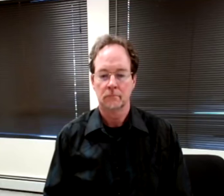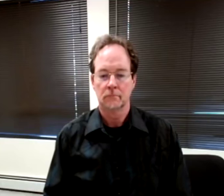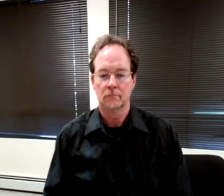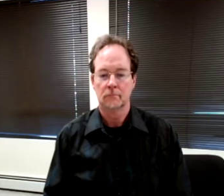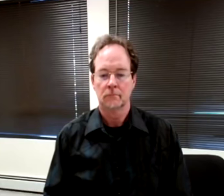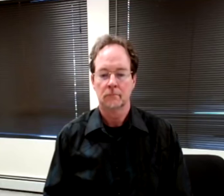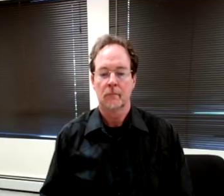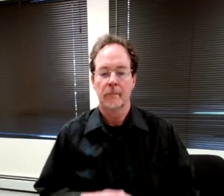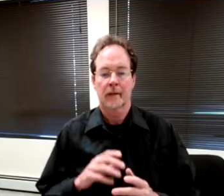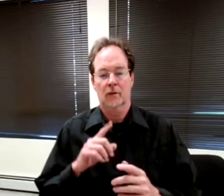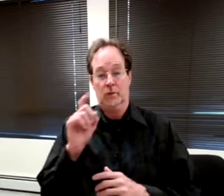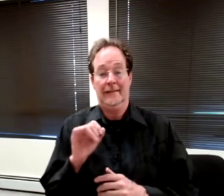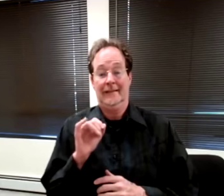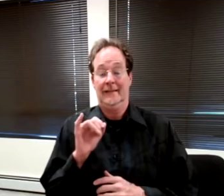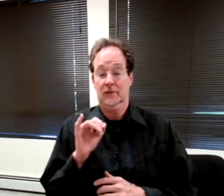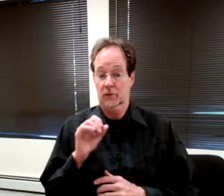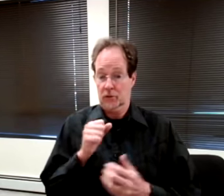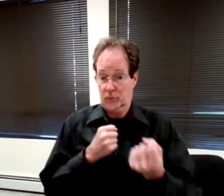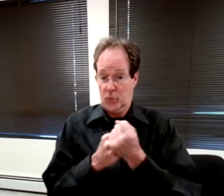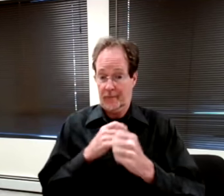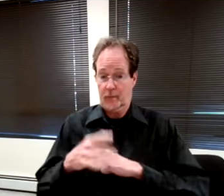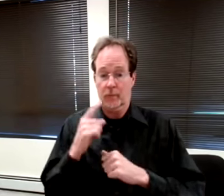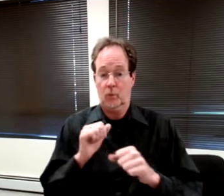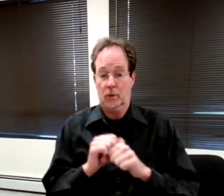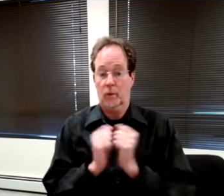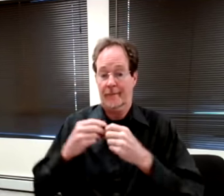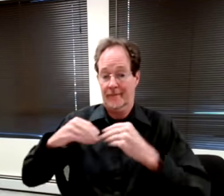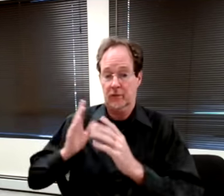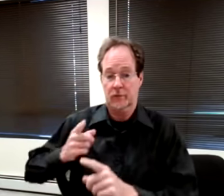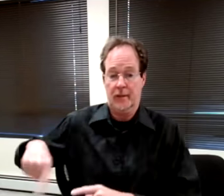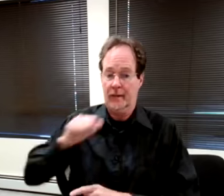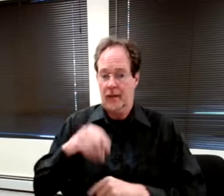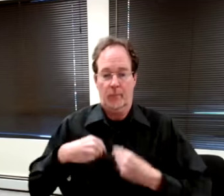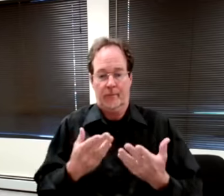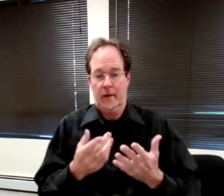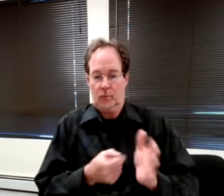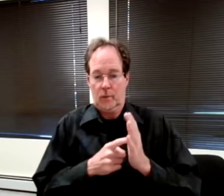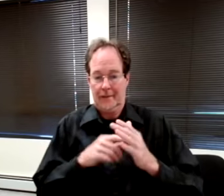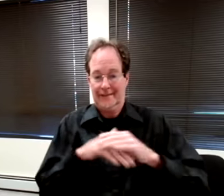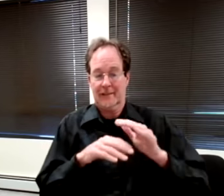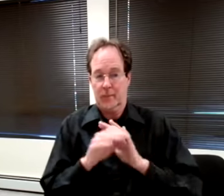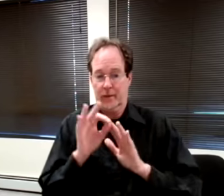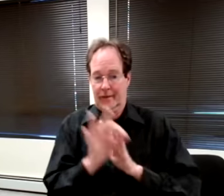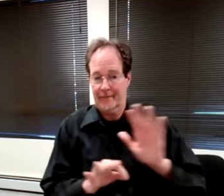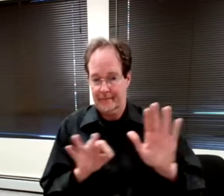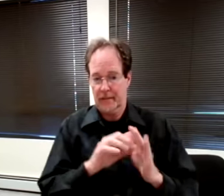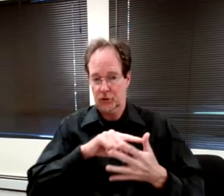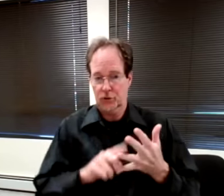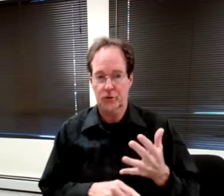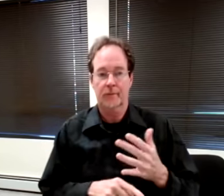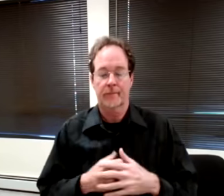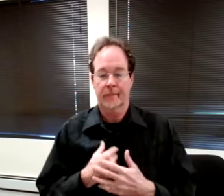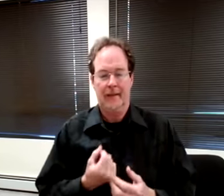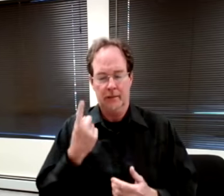Is there support available for working with vendors that do not provide required accessibility features? I understand